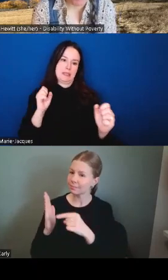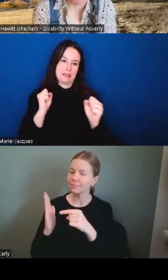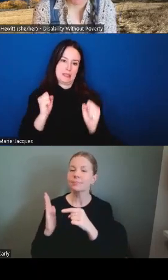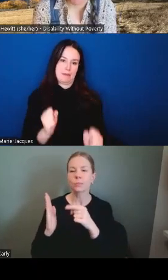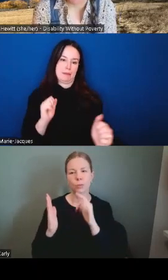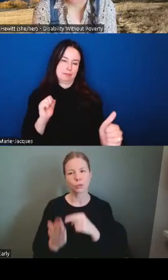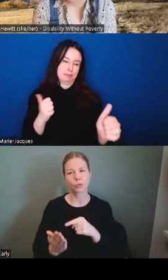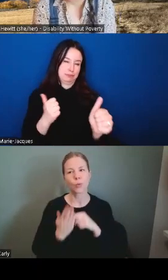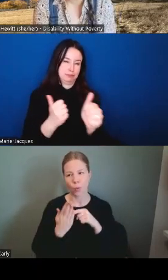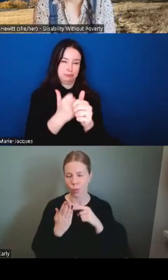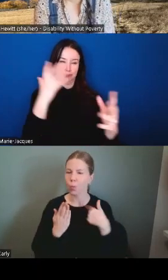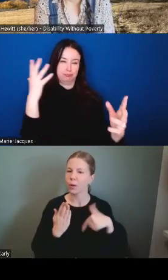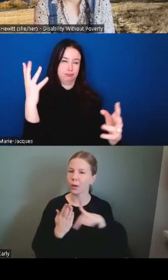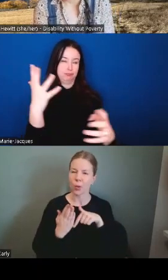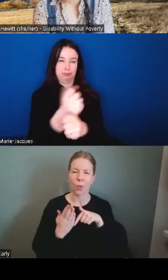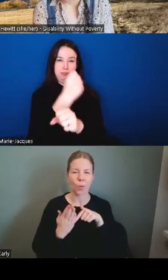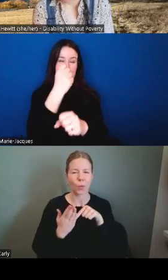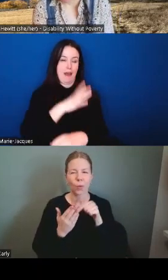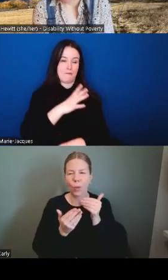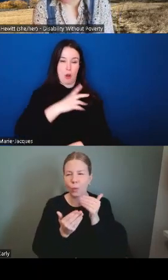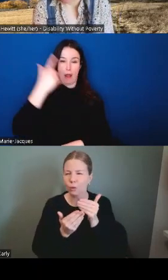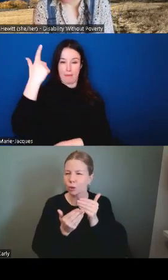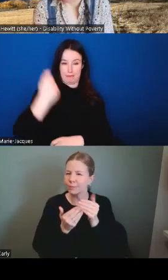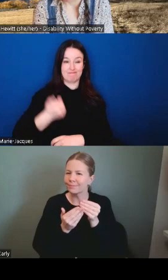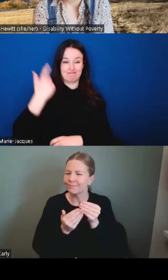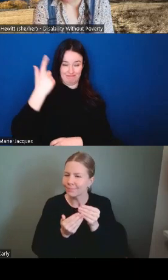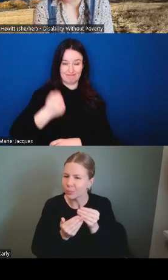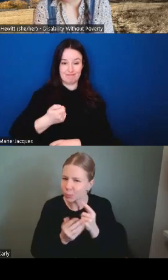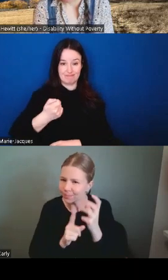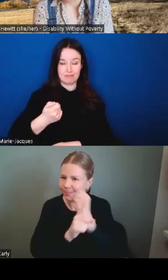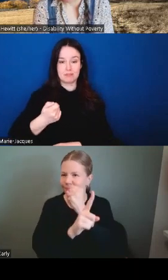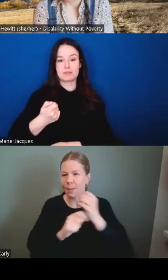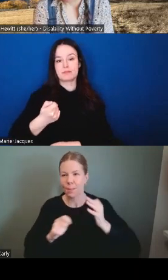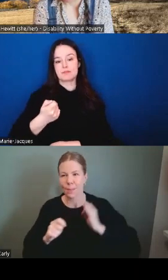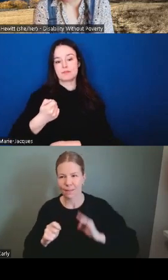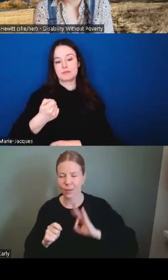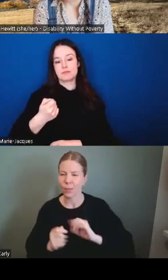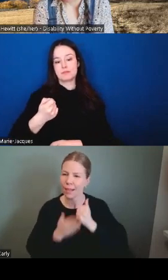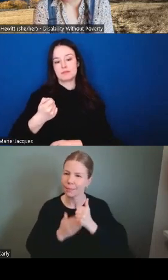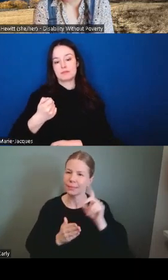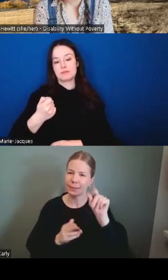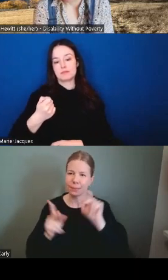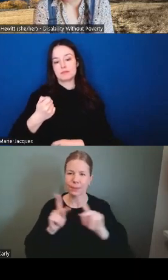canada out of poverty thank you very much and goodbye to you all